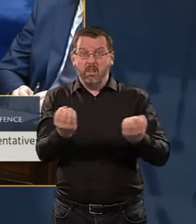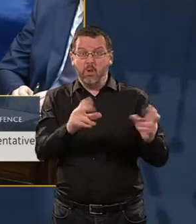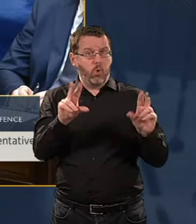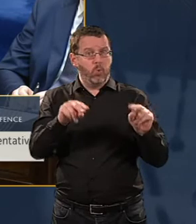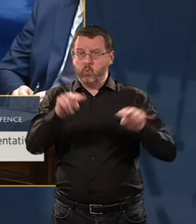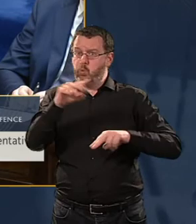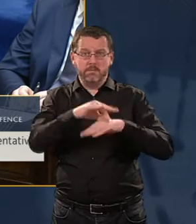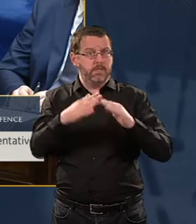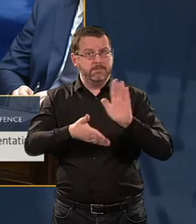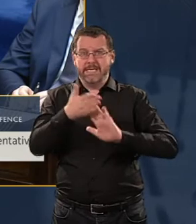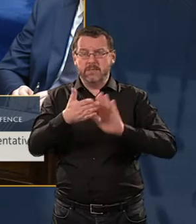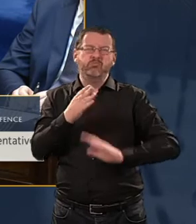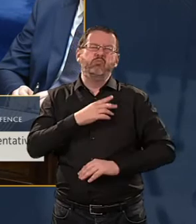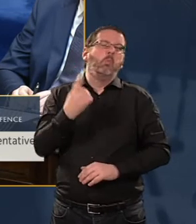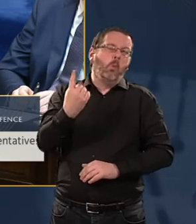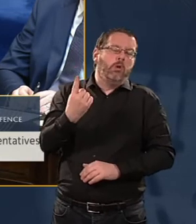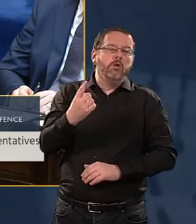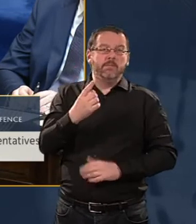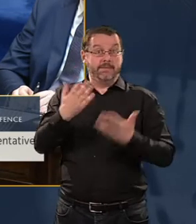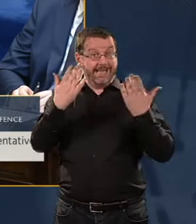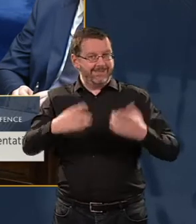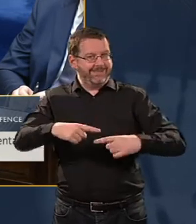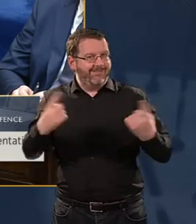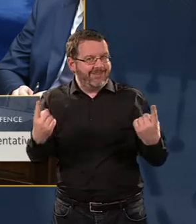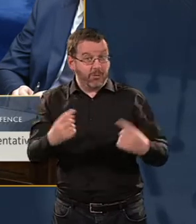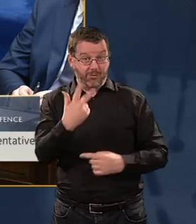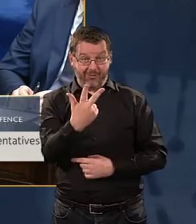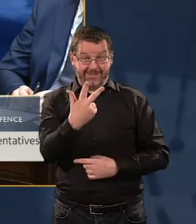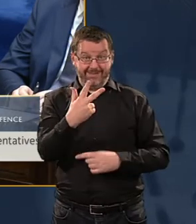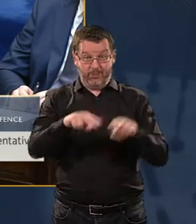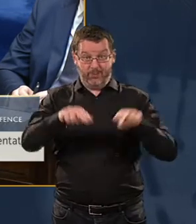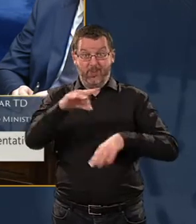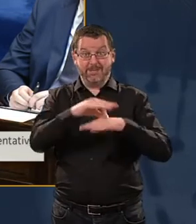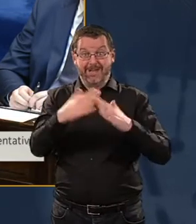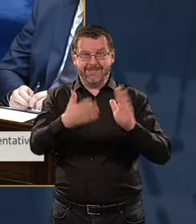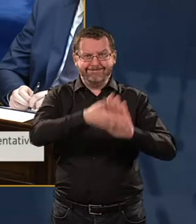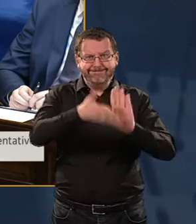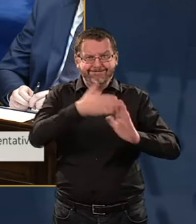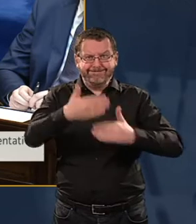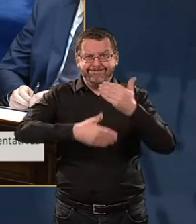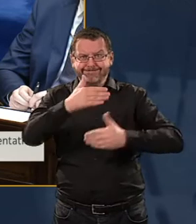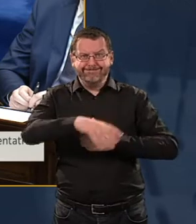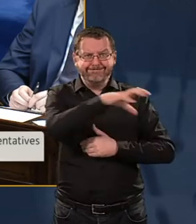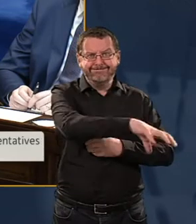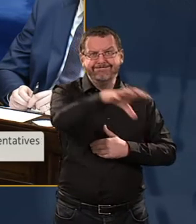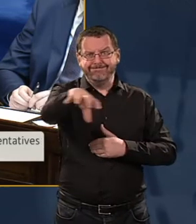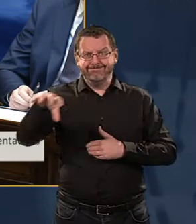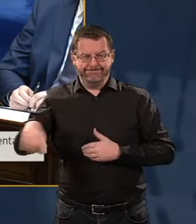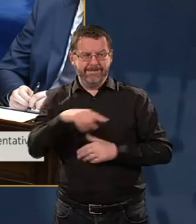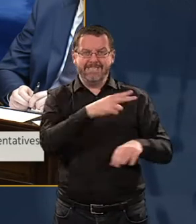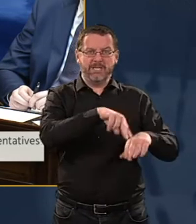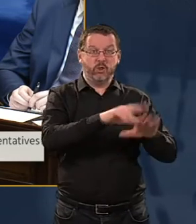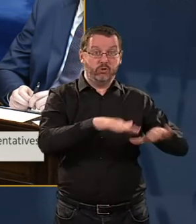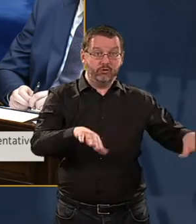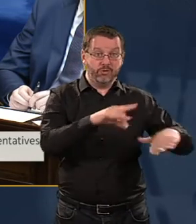We're now in a very different space today where we have three three hospitals under construction at the moment in Ireland. The National Children's Hospital, the